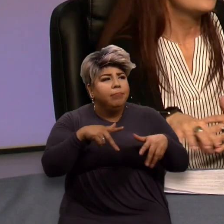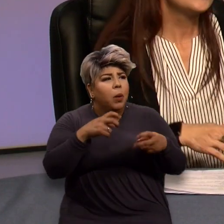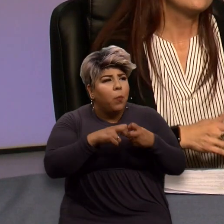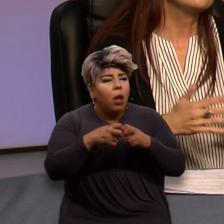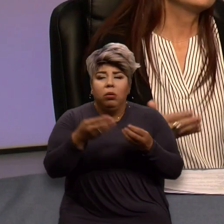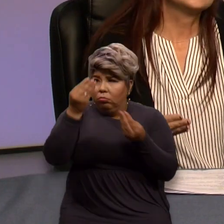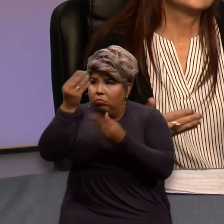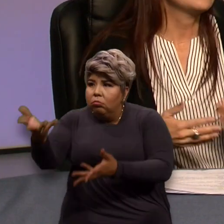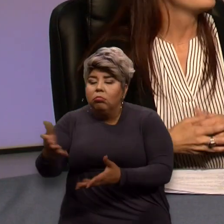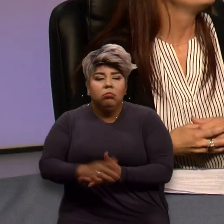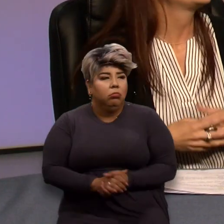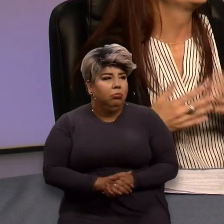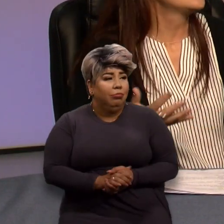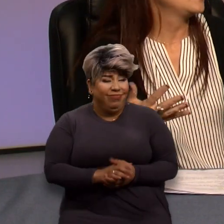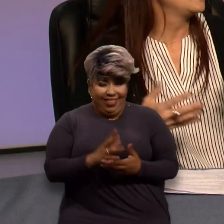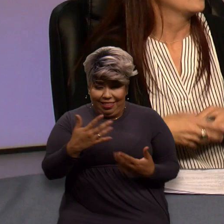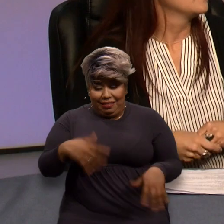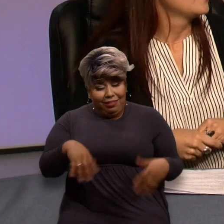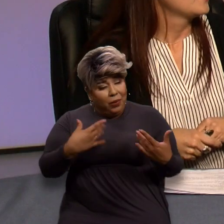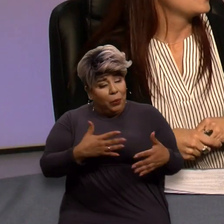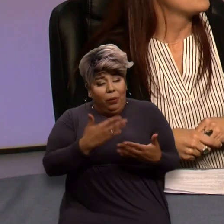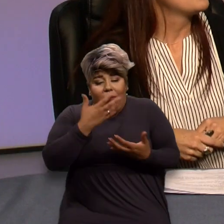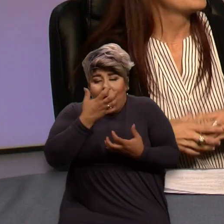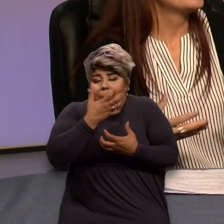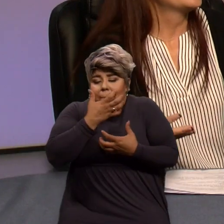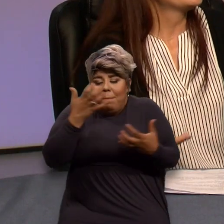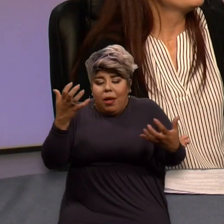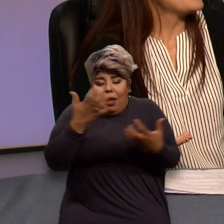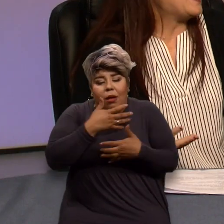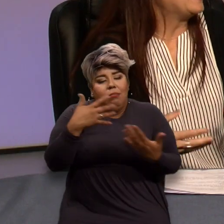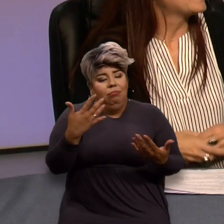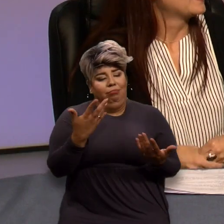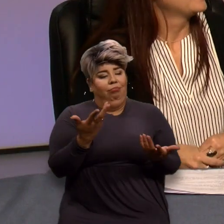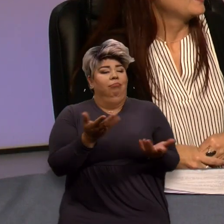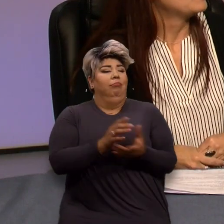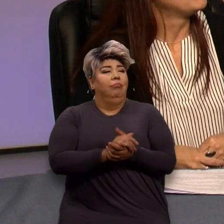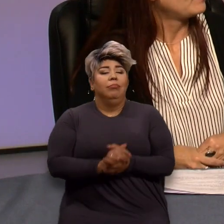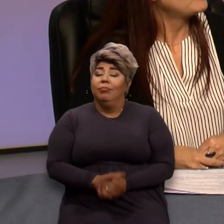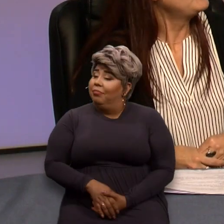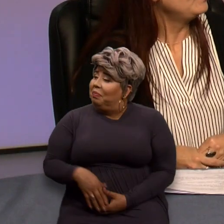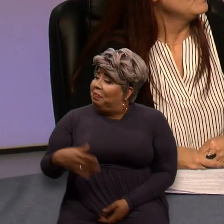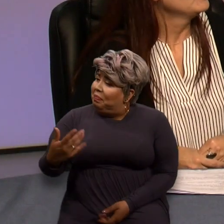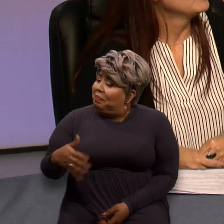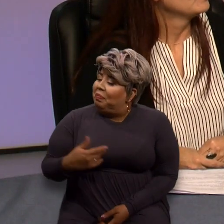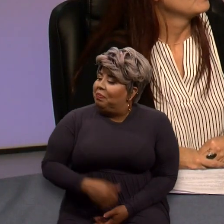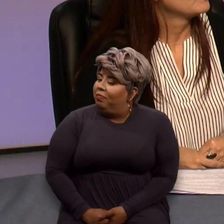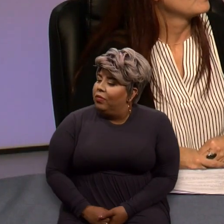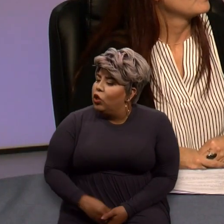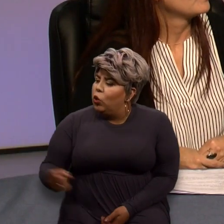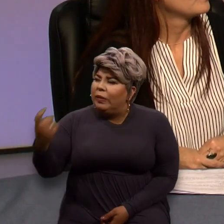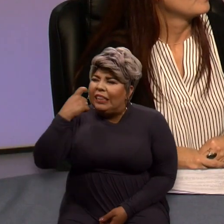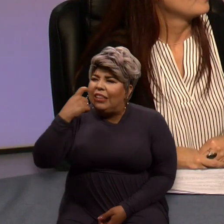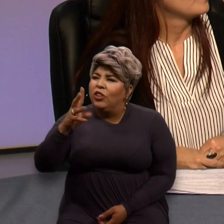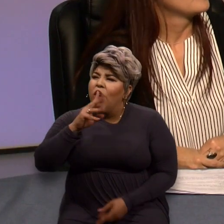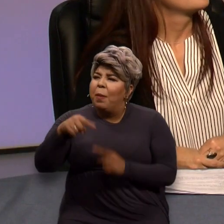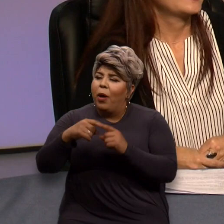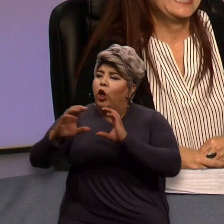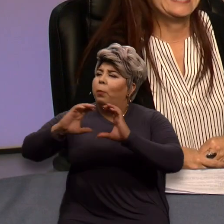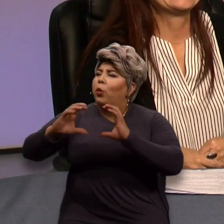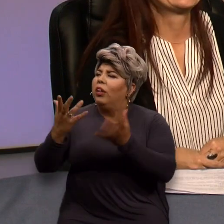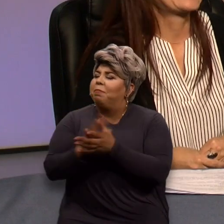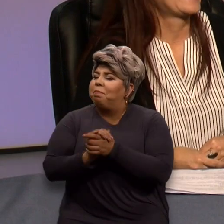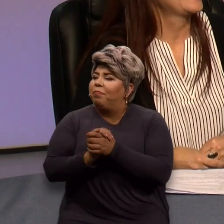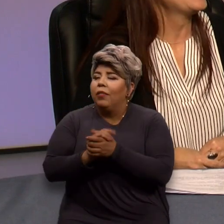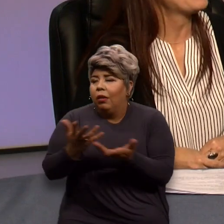on their own. All of this is amazing that we can do that. Yeah, you're talking about how important communication is. Do you hear that